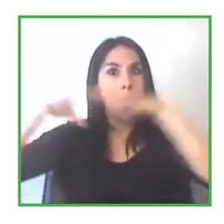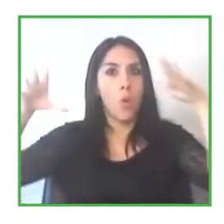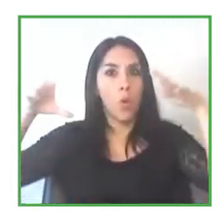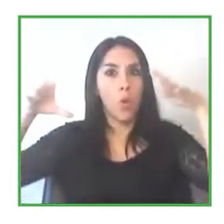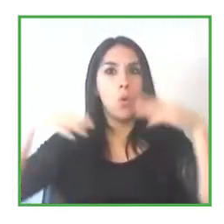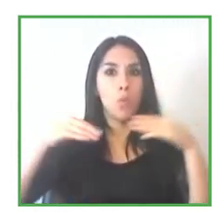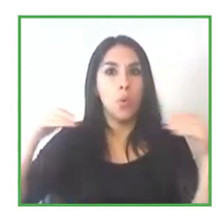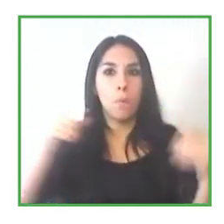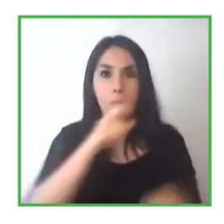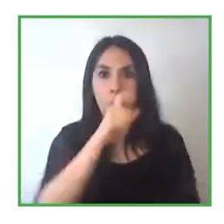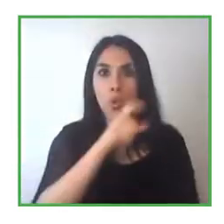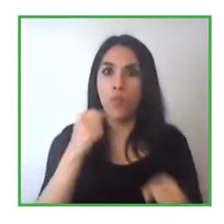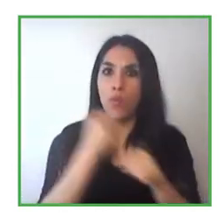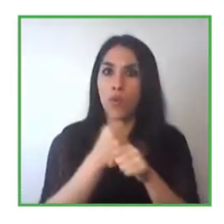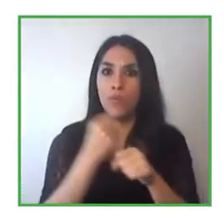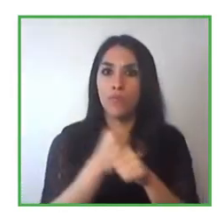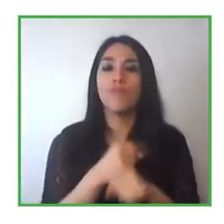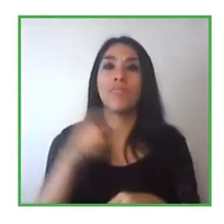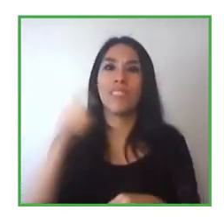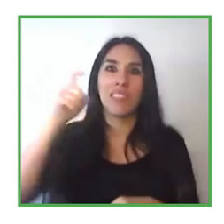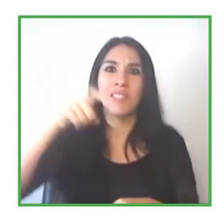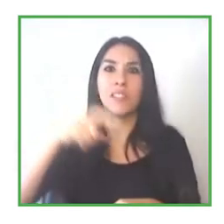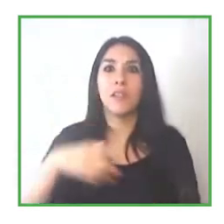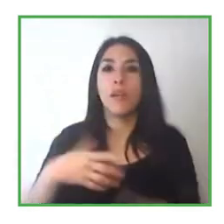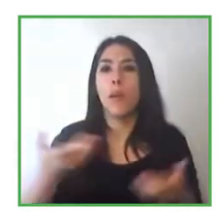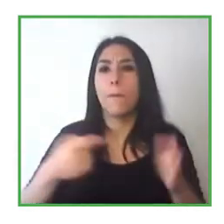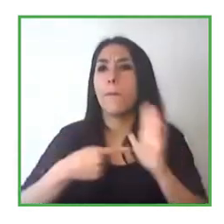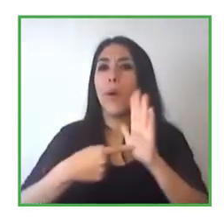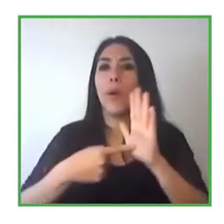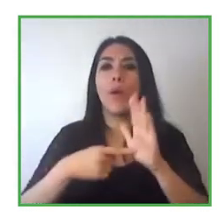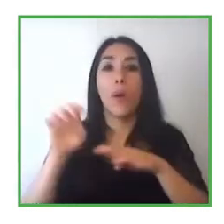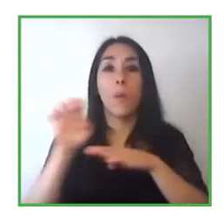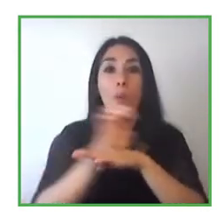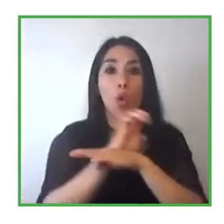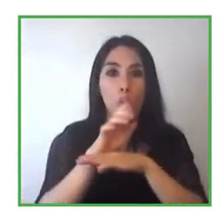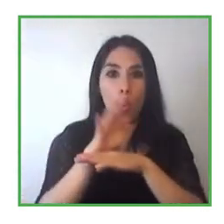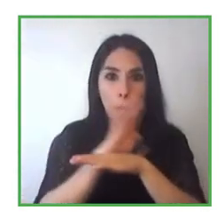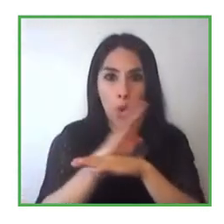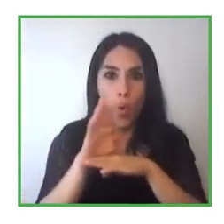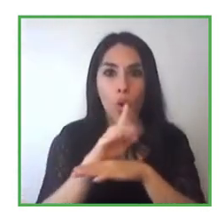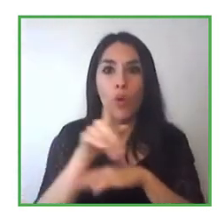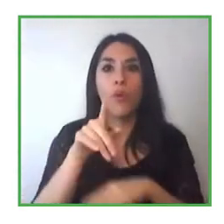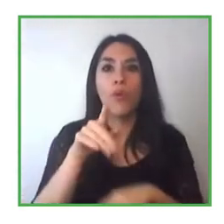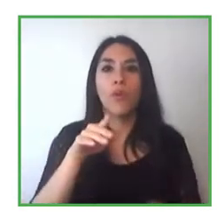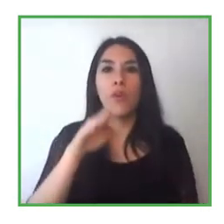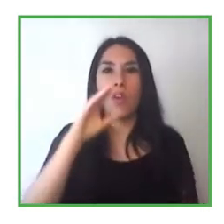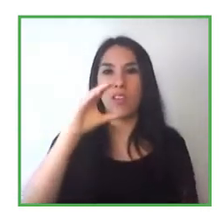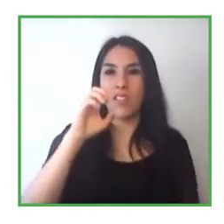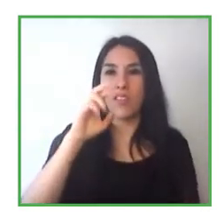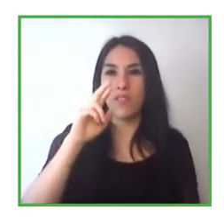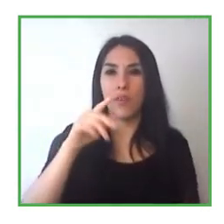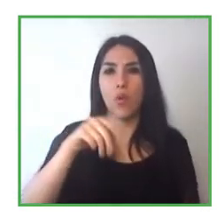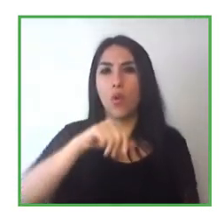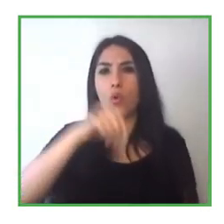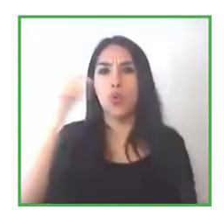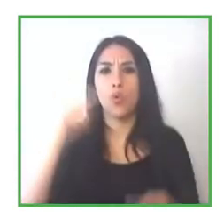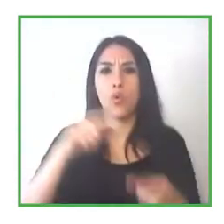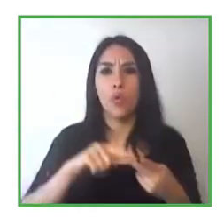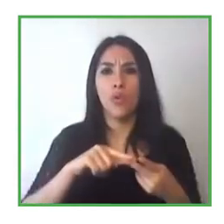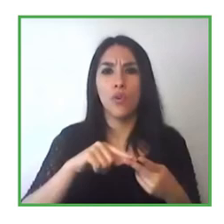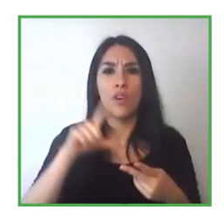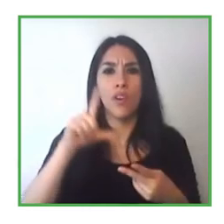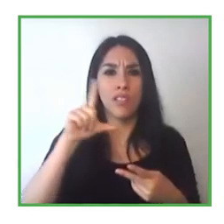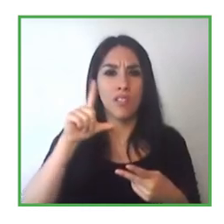positions so for example carrefour which is uh one of these big supermarkets or decathlon or